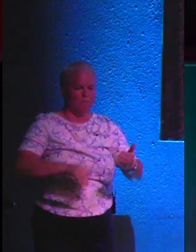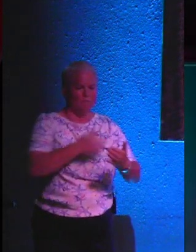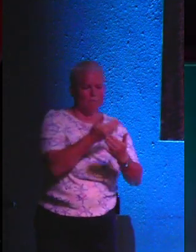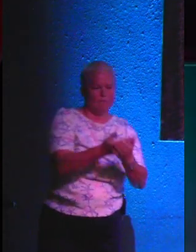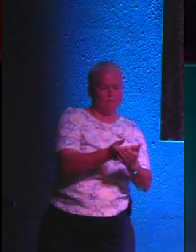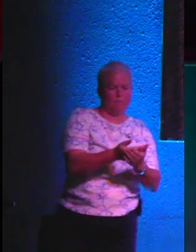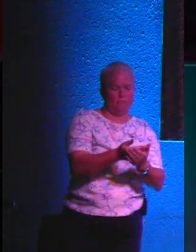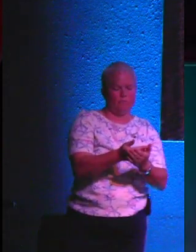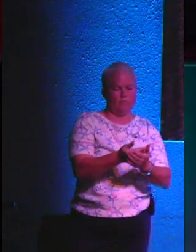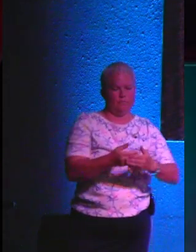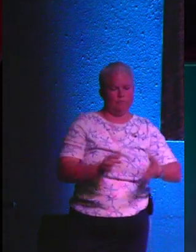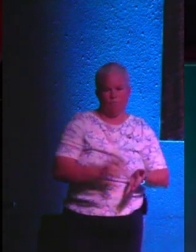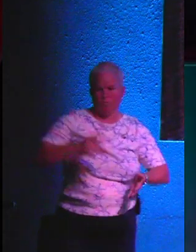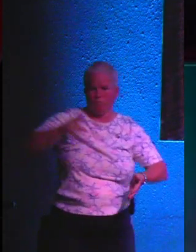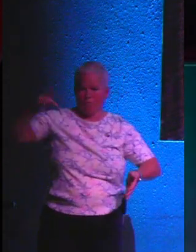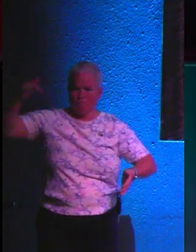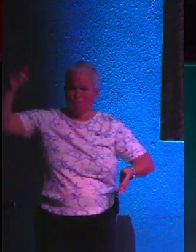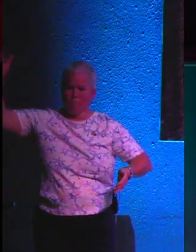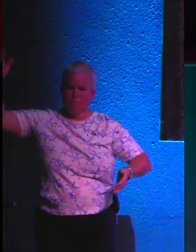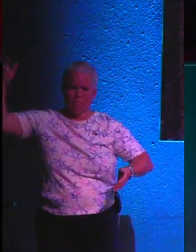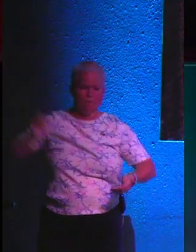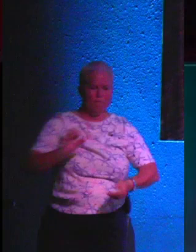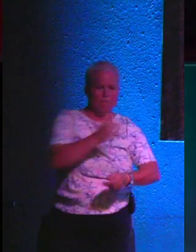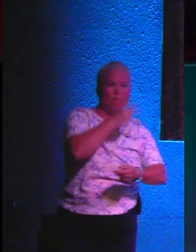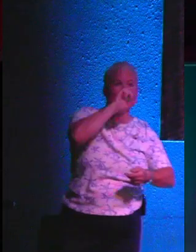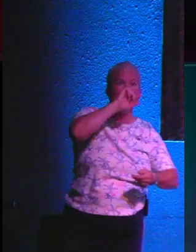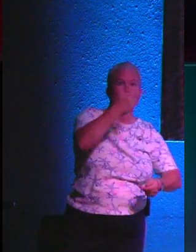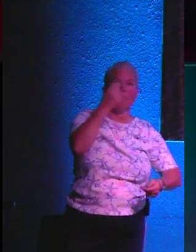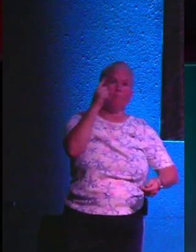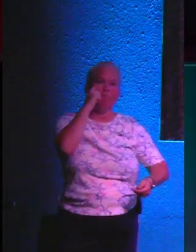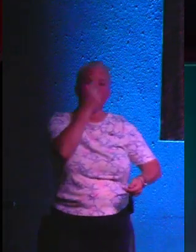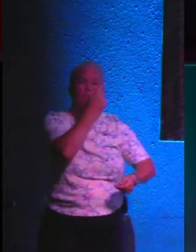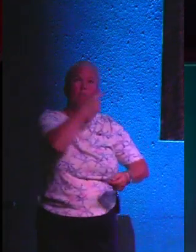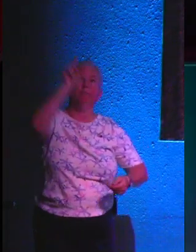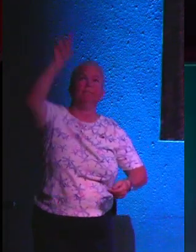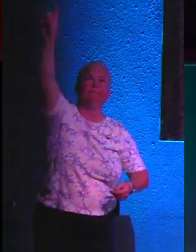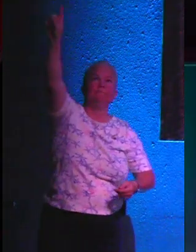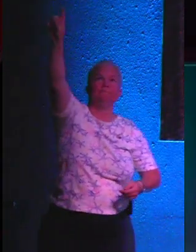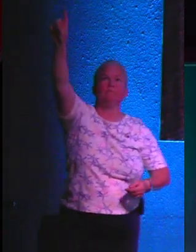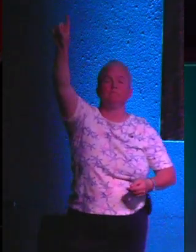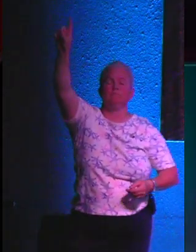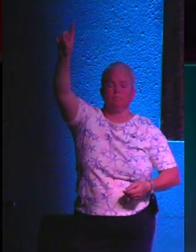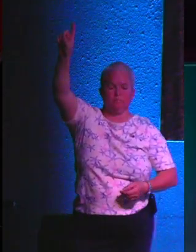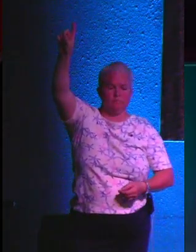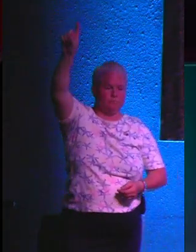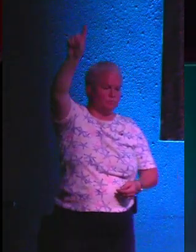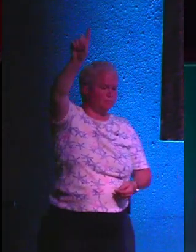all that matters. Lord God, we glorify you and we turn our eyes upon you, Lord.